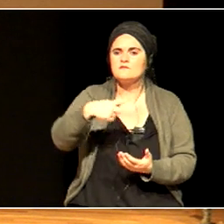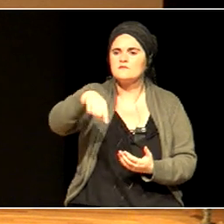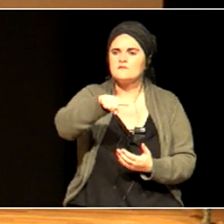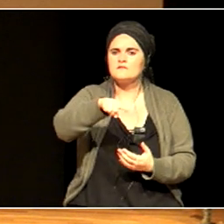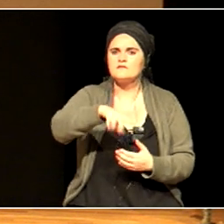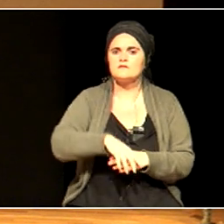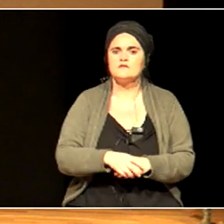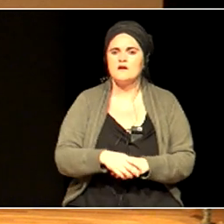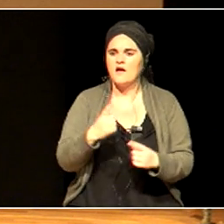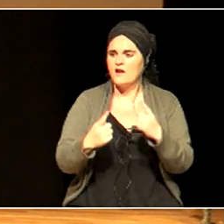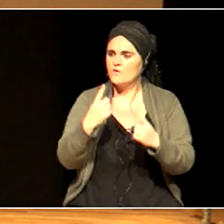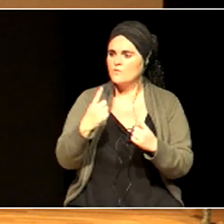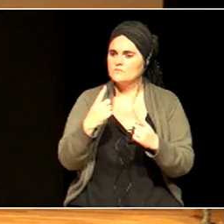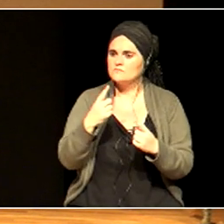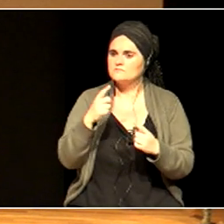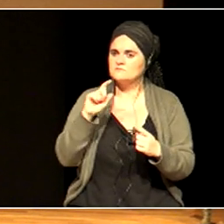education system?